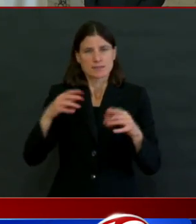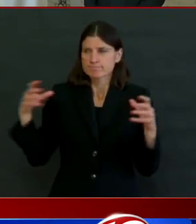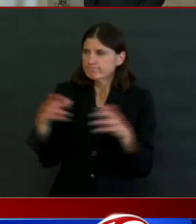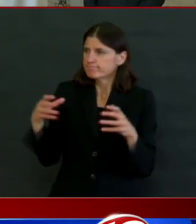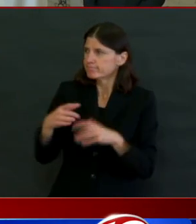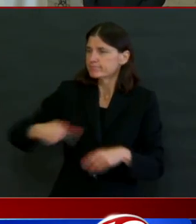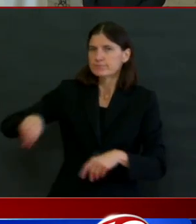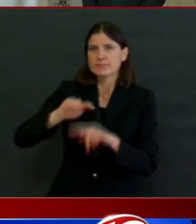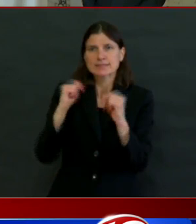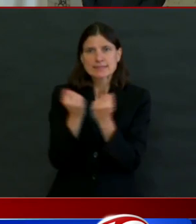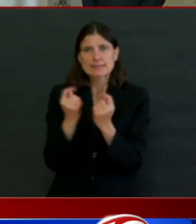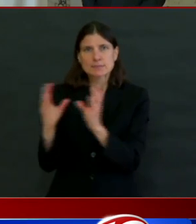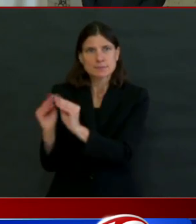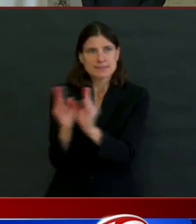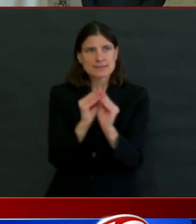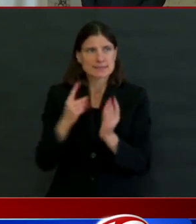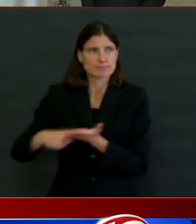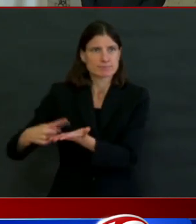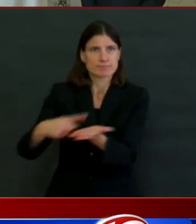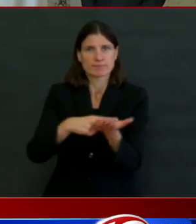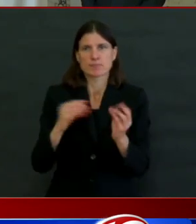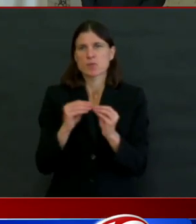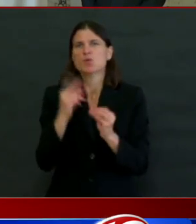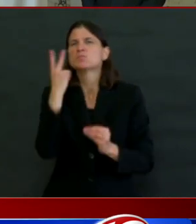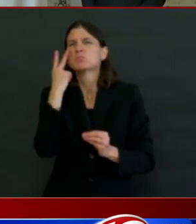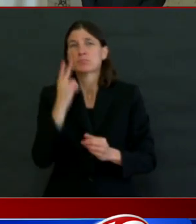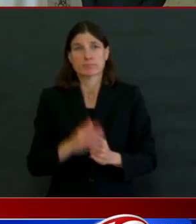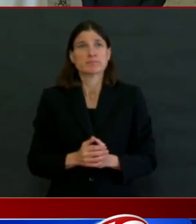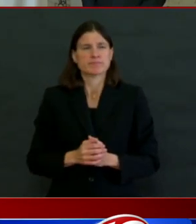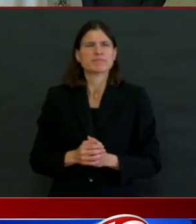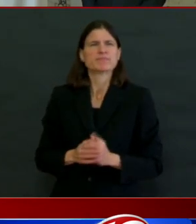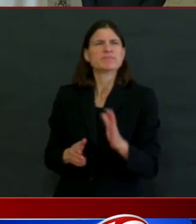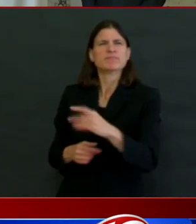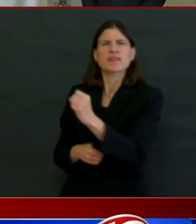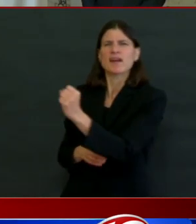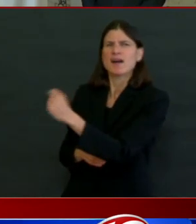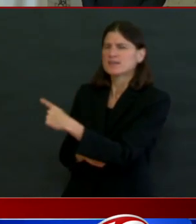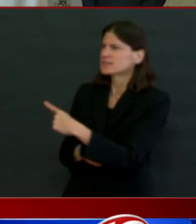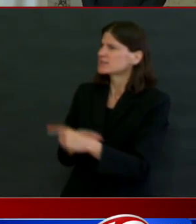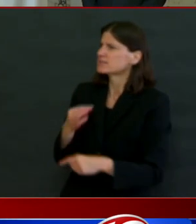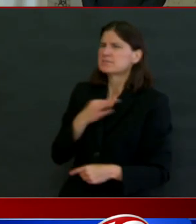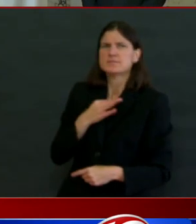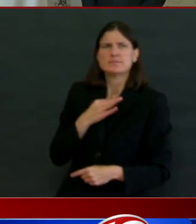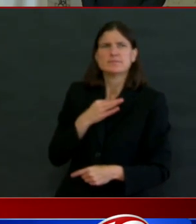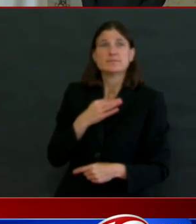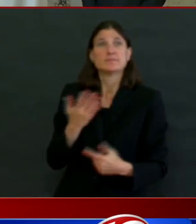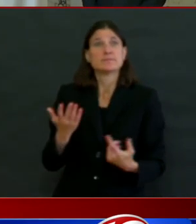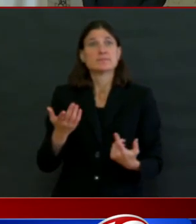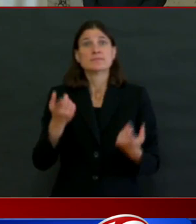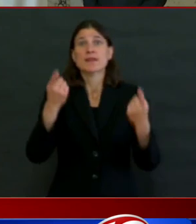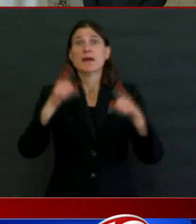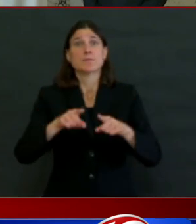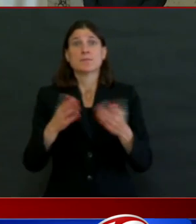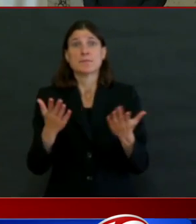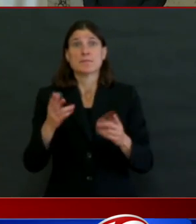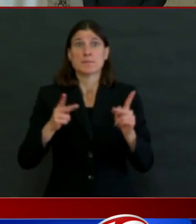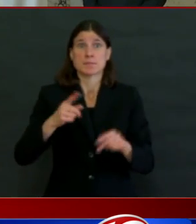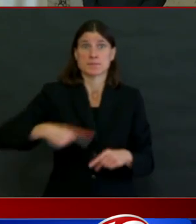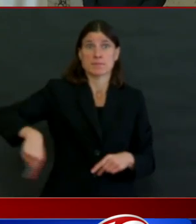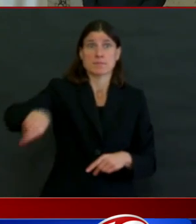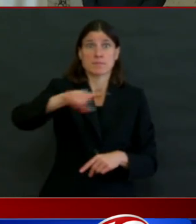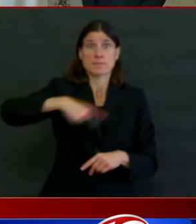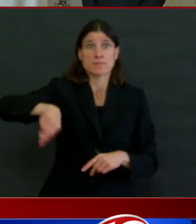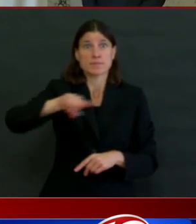The next question is from John DiPietro. He asks, Governor, advice to people contacting the Department of Labor and Training for unemployment?